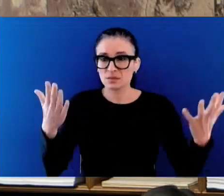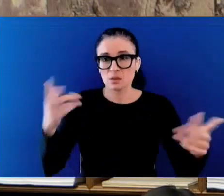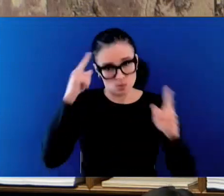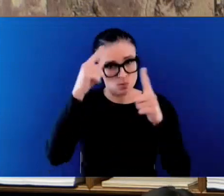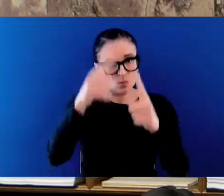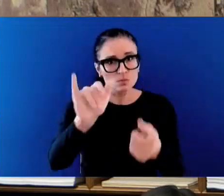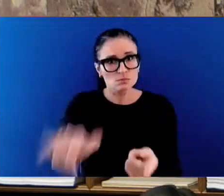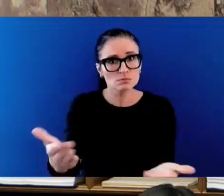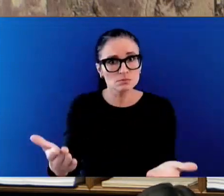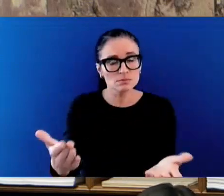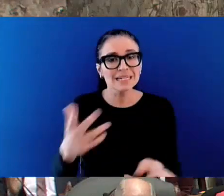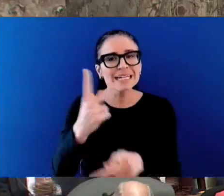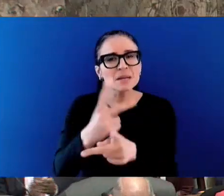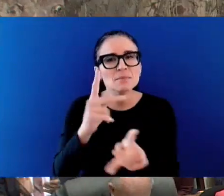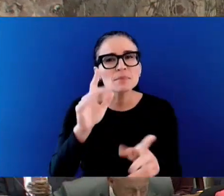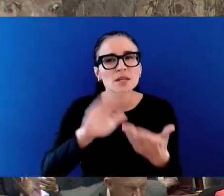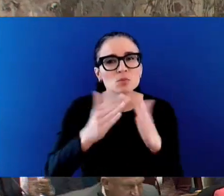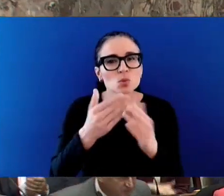get healthy.